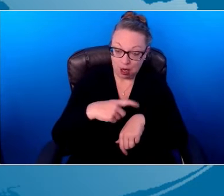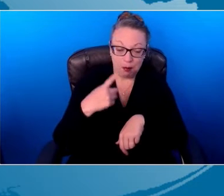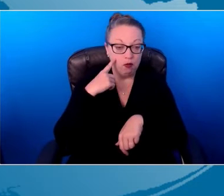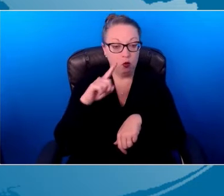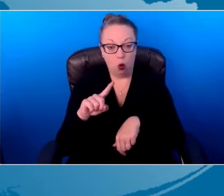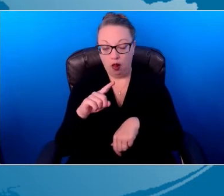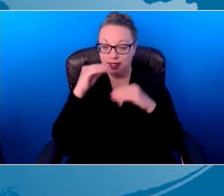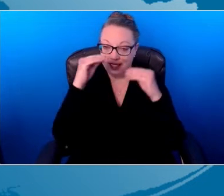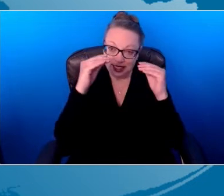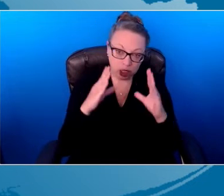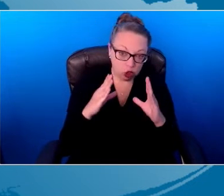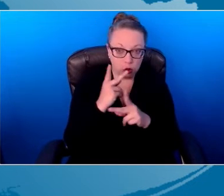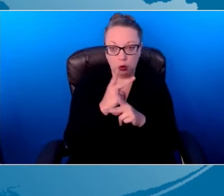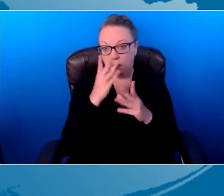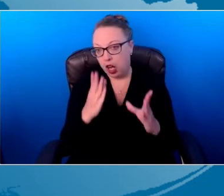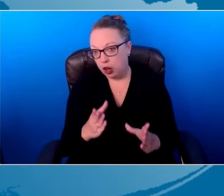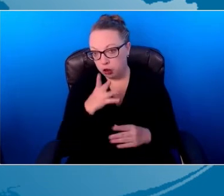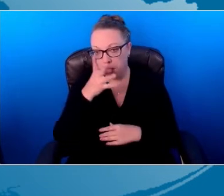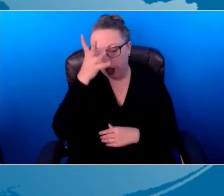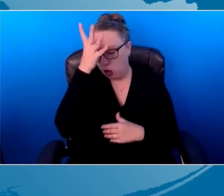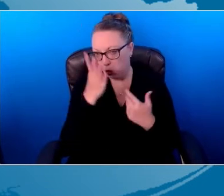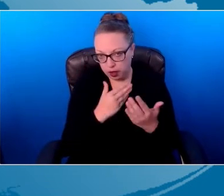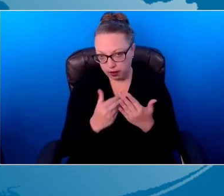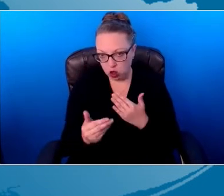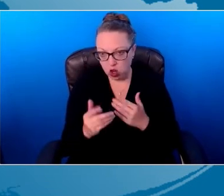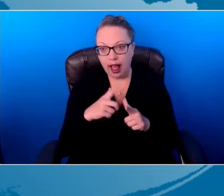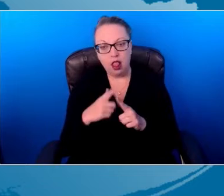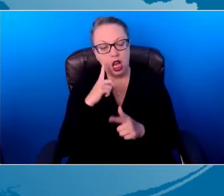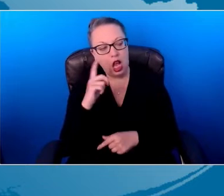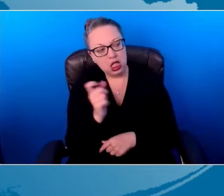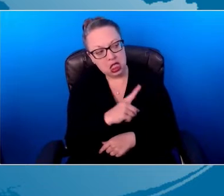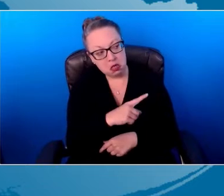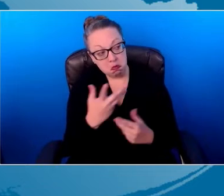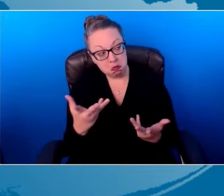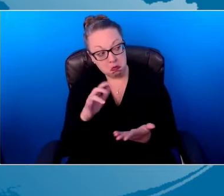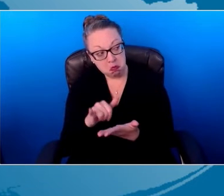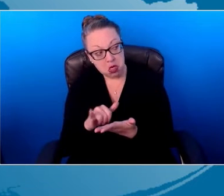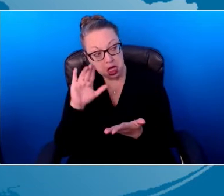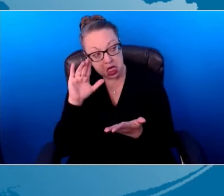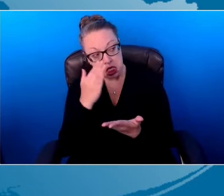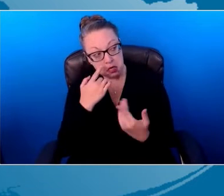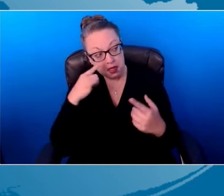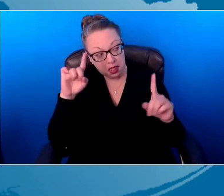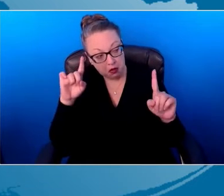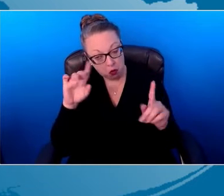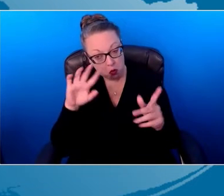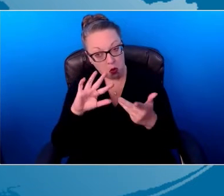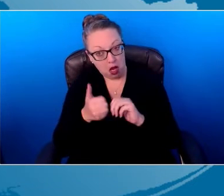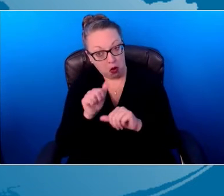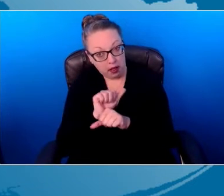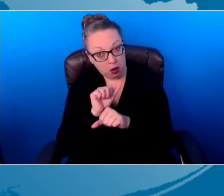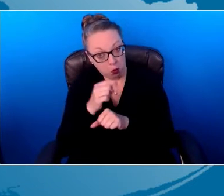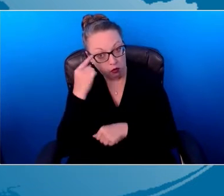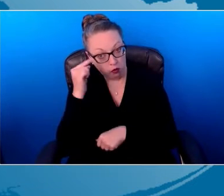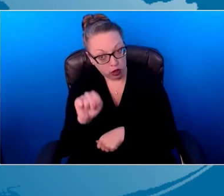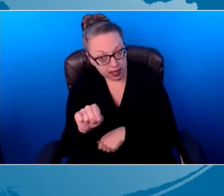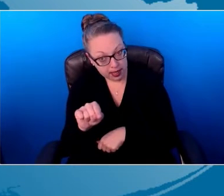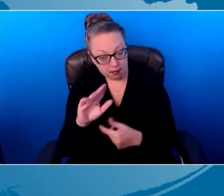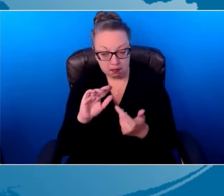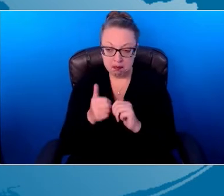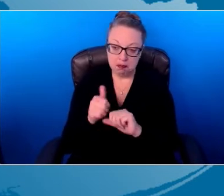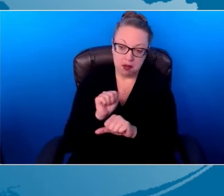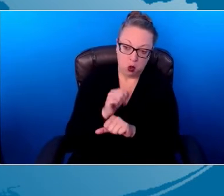And then I'm going to ask them to reflect, how well do you think that worked? How did that work for him? How did that work for me?